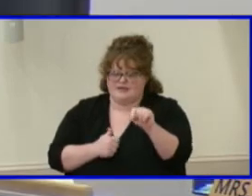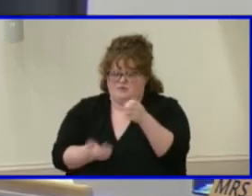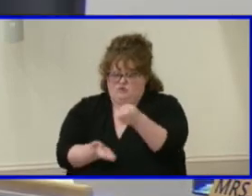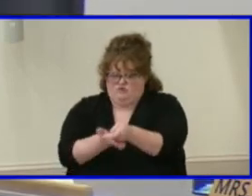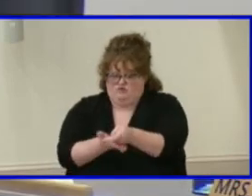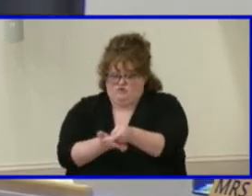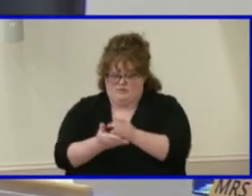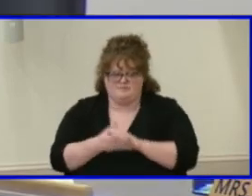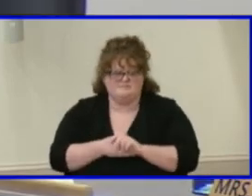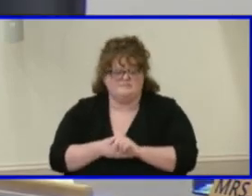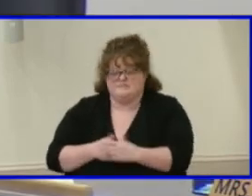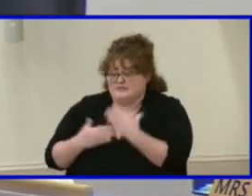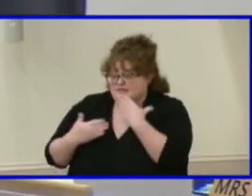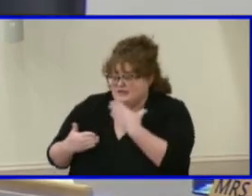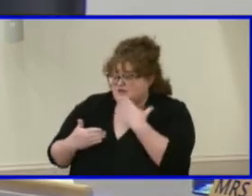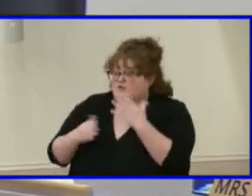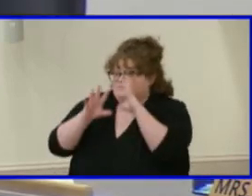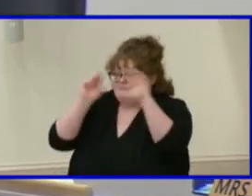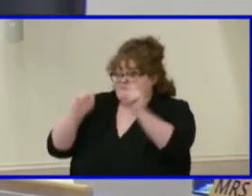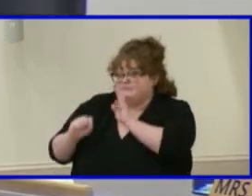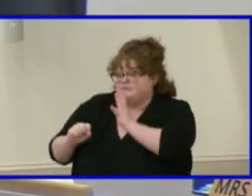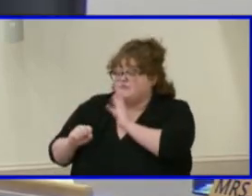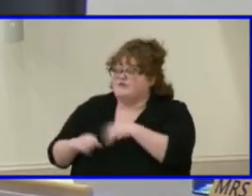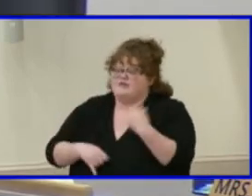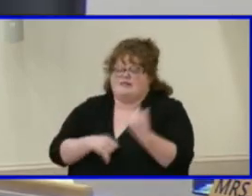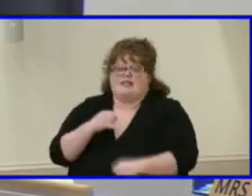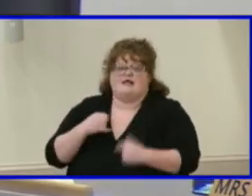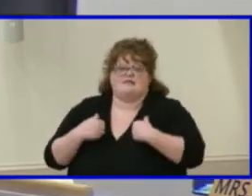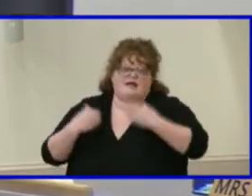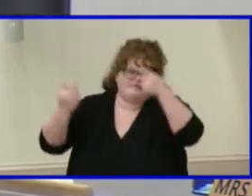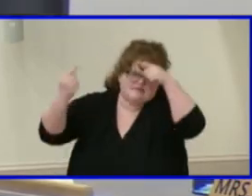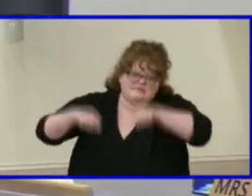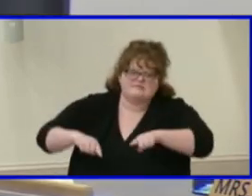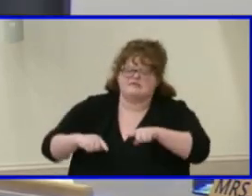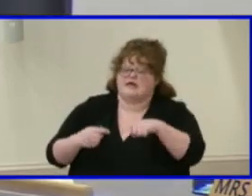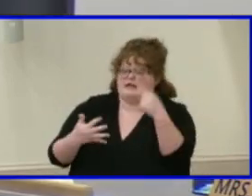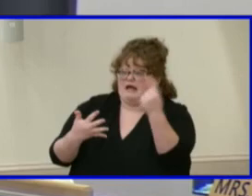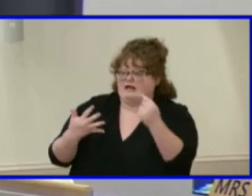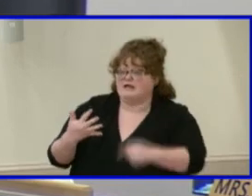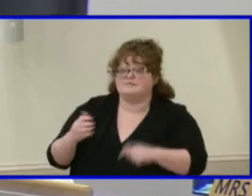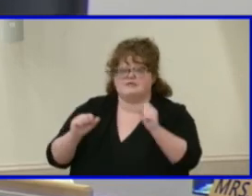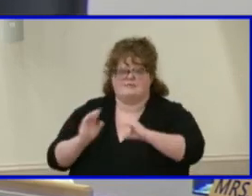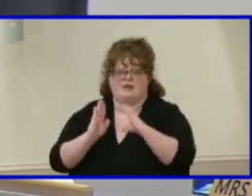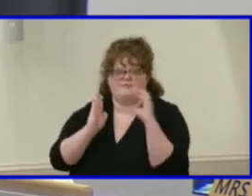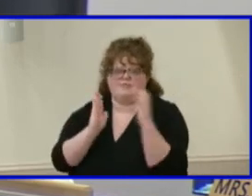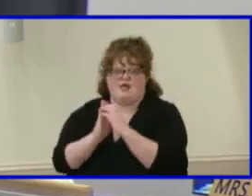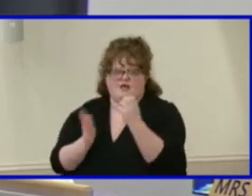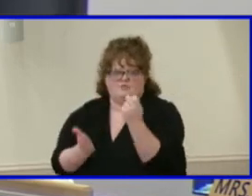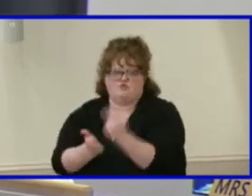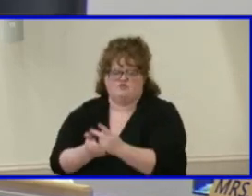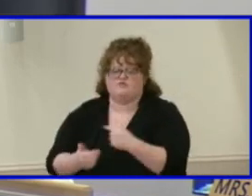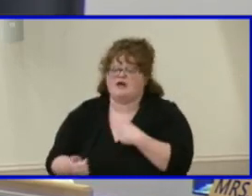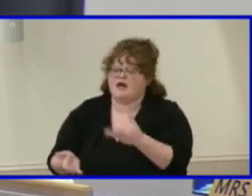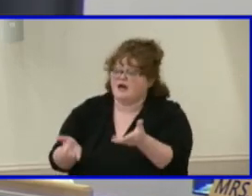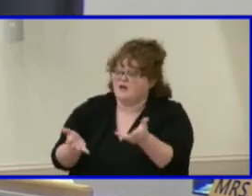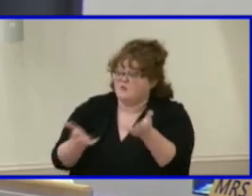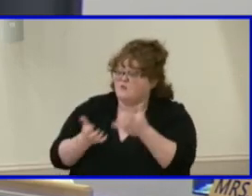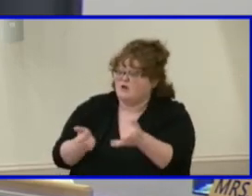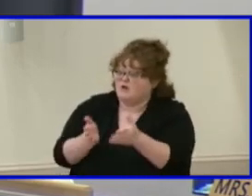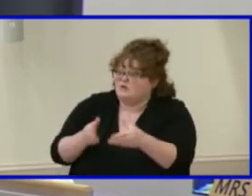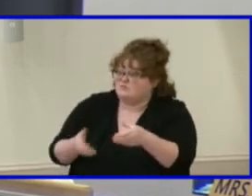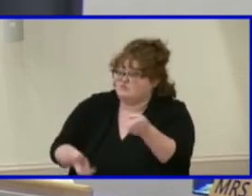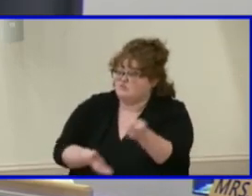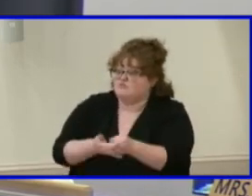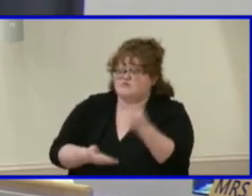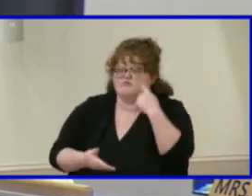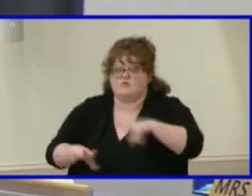members of the board. Finally, I have some consent items for you, which can be taken in a block. I am seeking your approval for acceptance